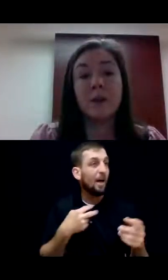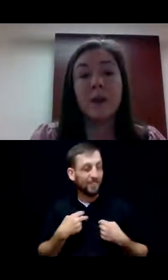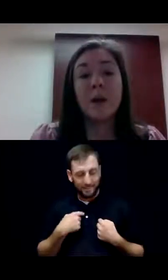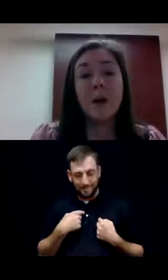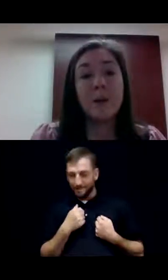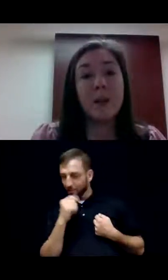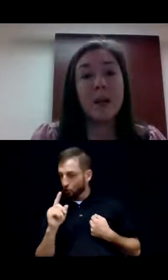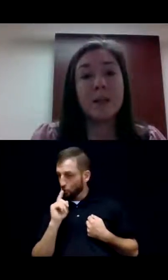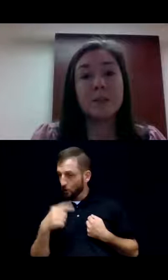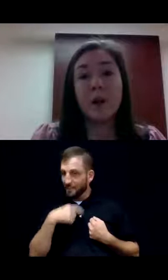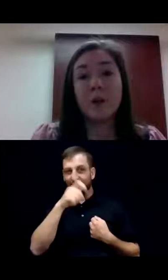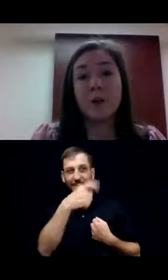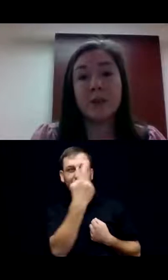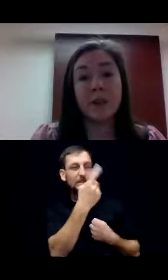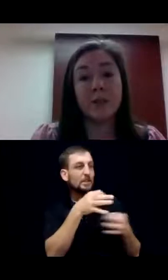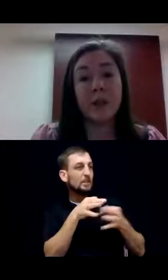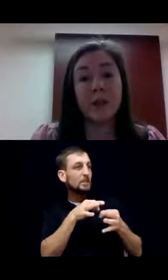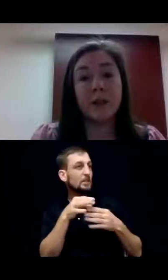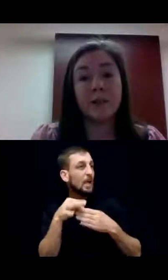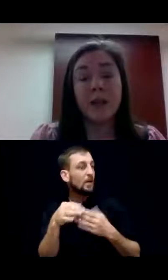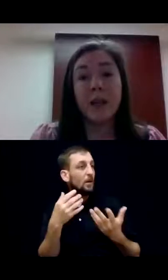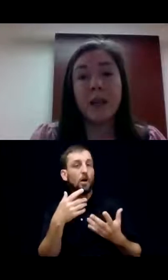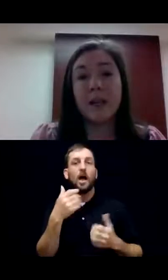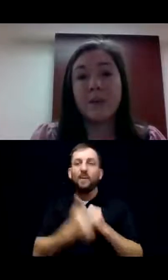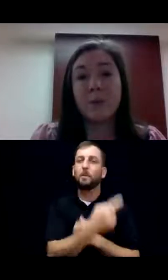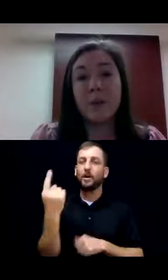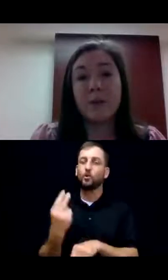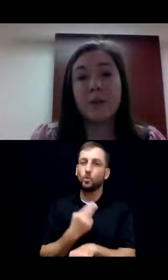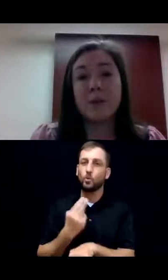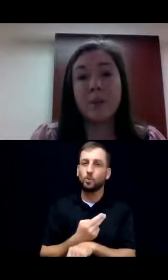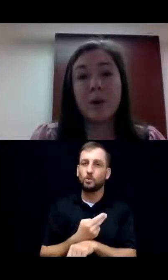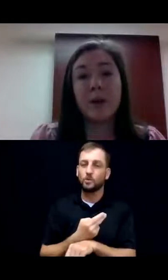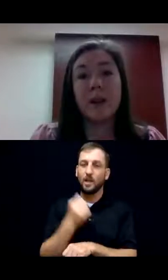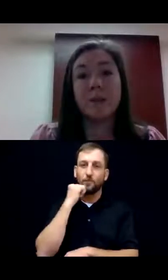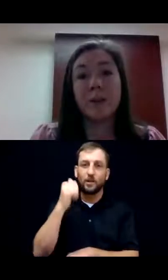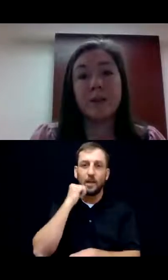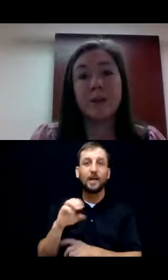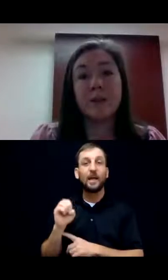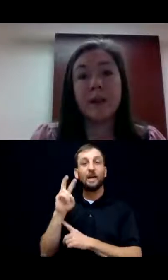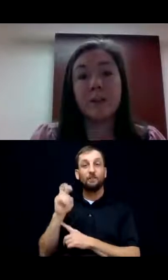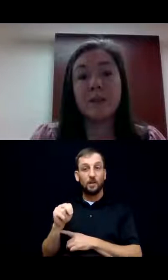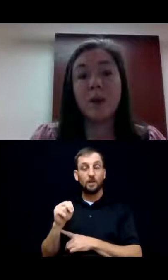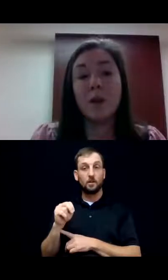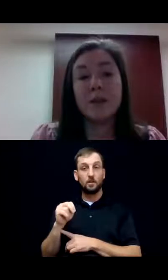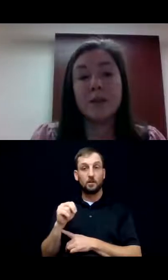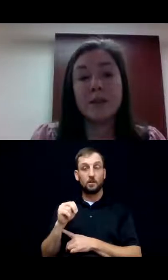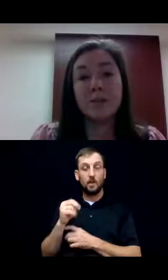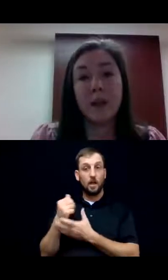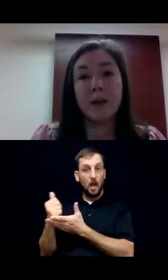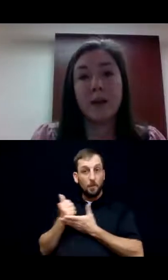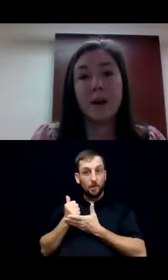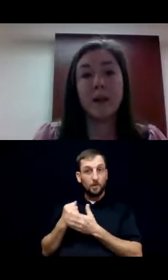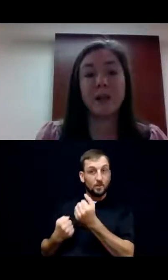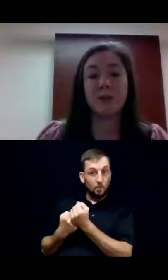little guidance on. Bottom line is we all use it every day. And even with the support and help from our friends and families, all of us still